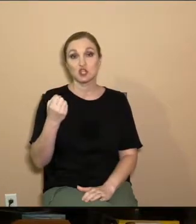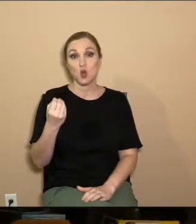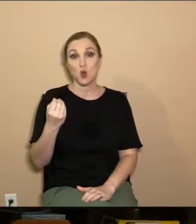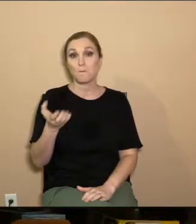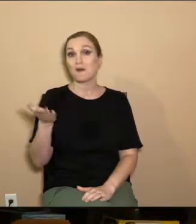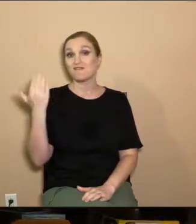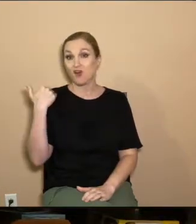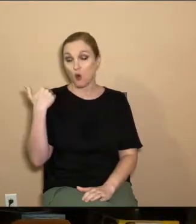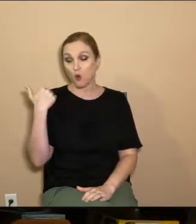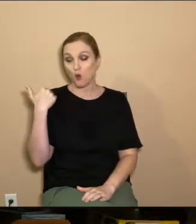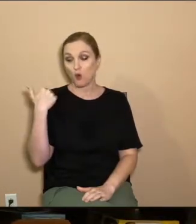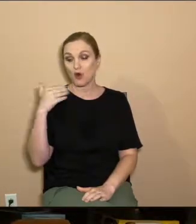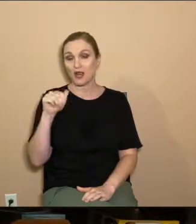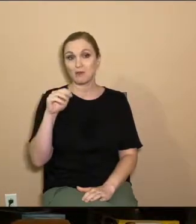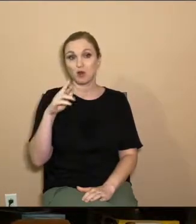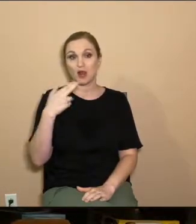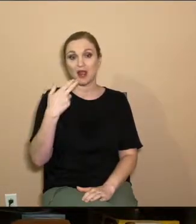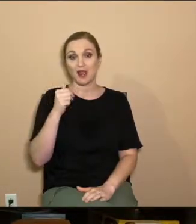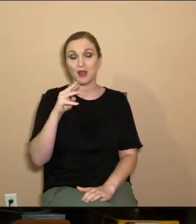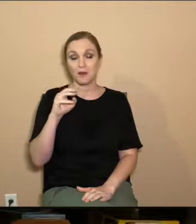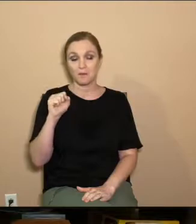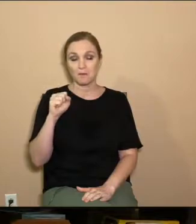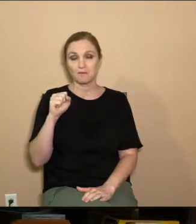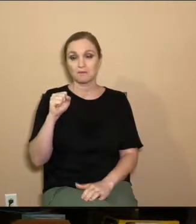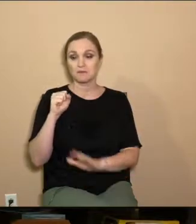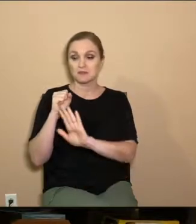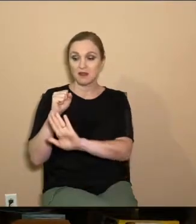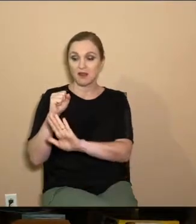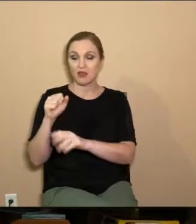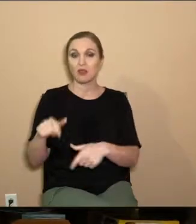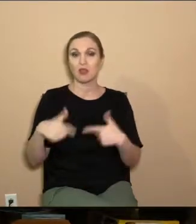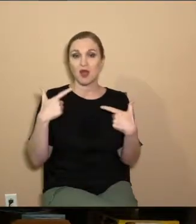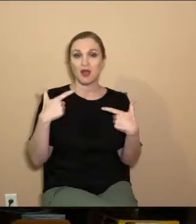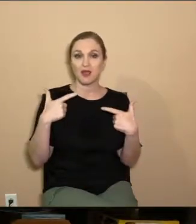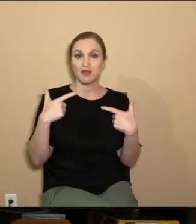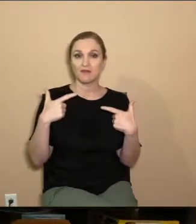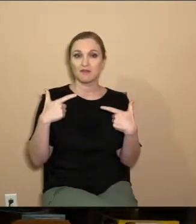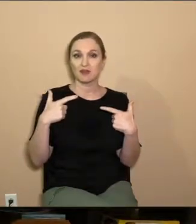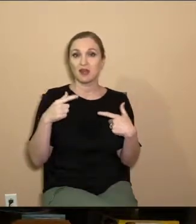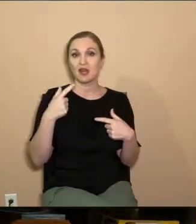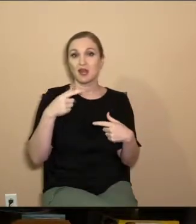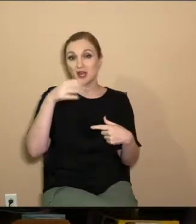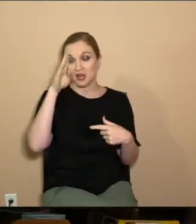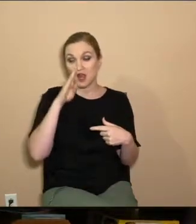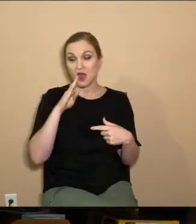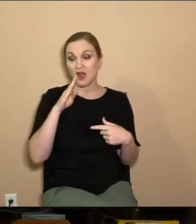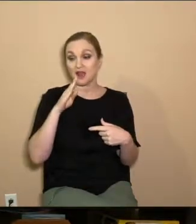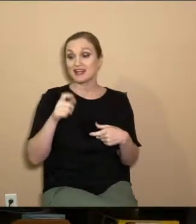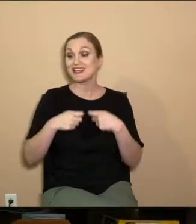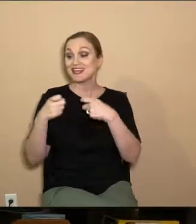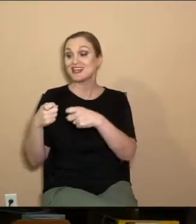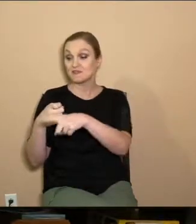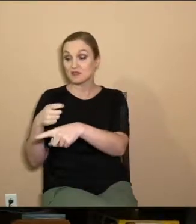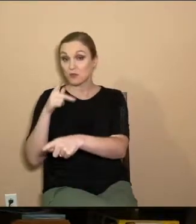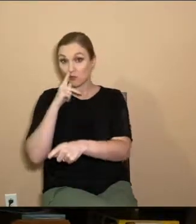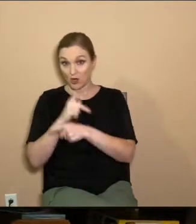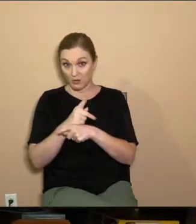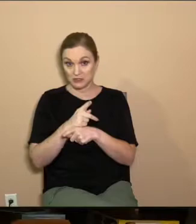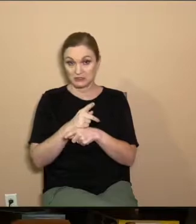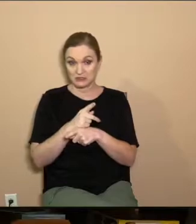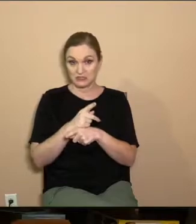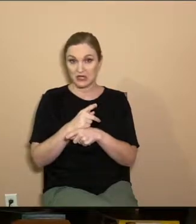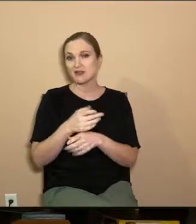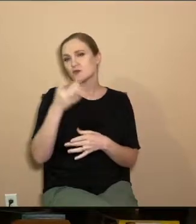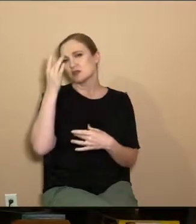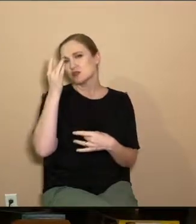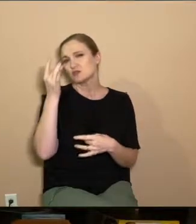earlier in Abraham's life, Genesis 15 being one of several places where God reiterates his promises to Abraham. And